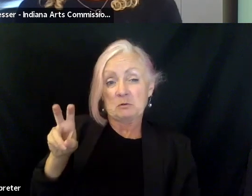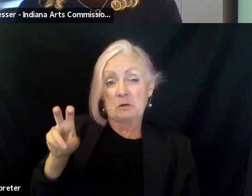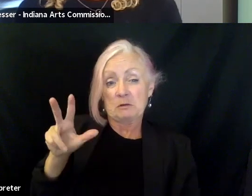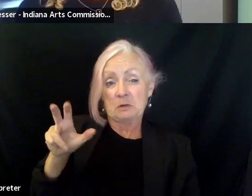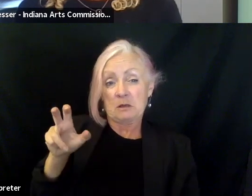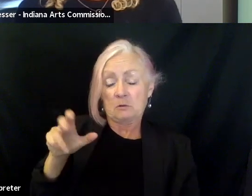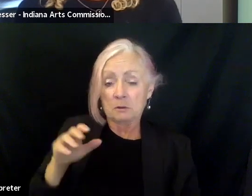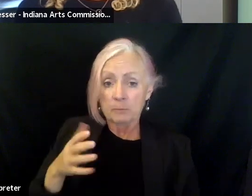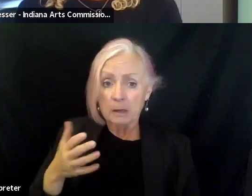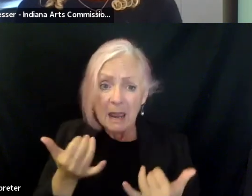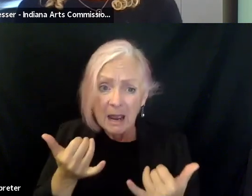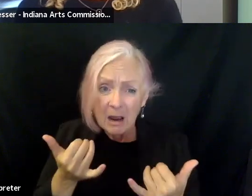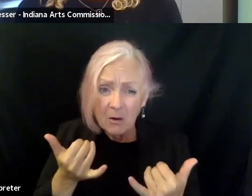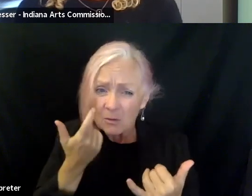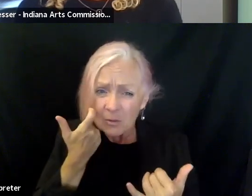most recent one that they did?